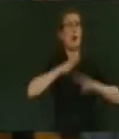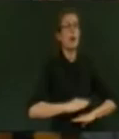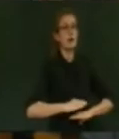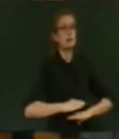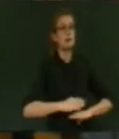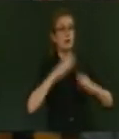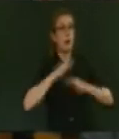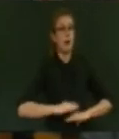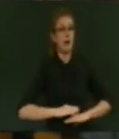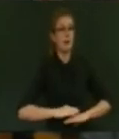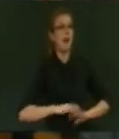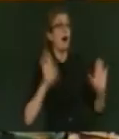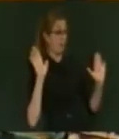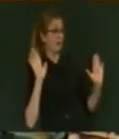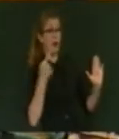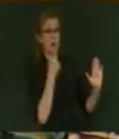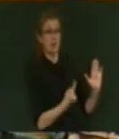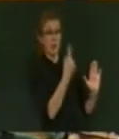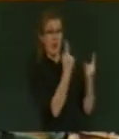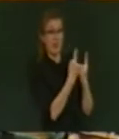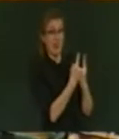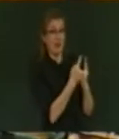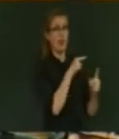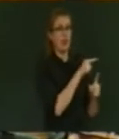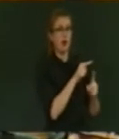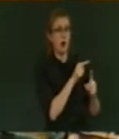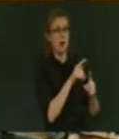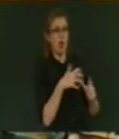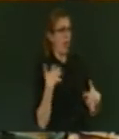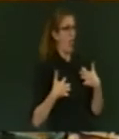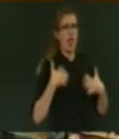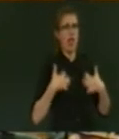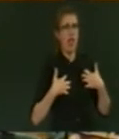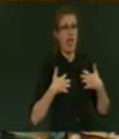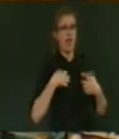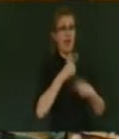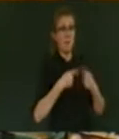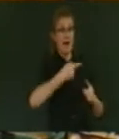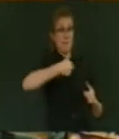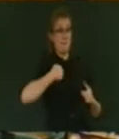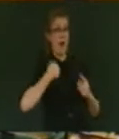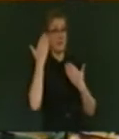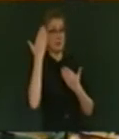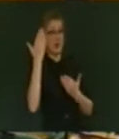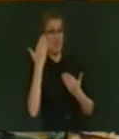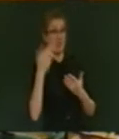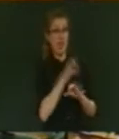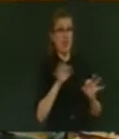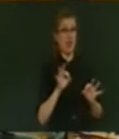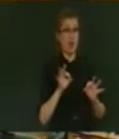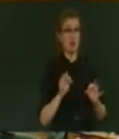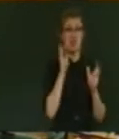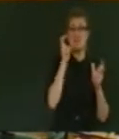I'll give them one thing. They were animated about my speech because they sure as hell worried about Andrew Littles.